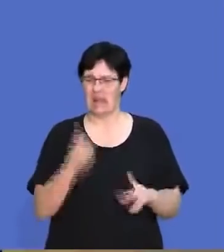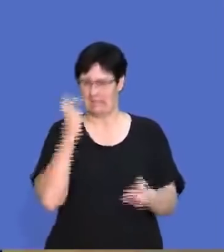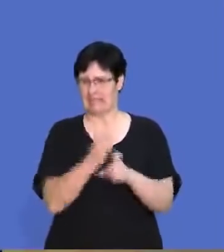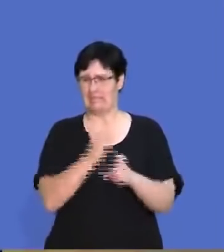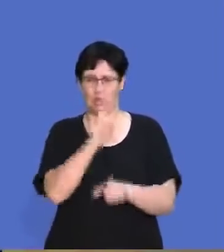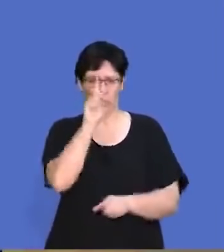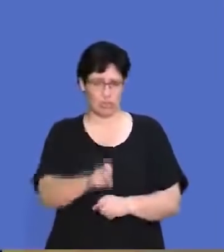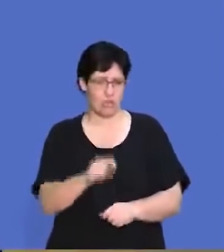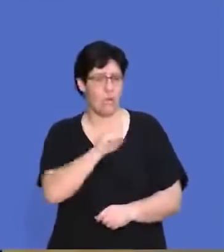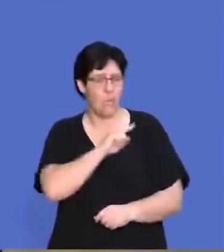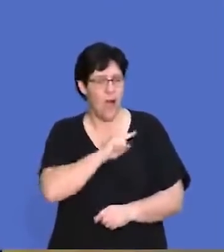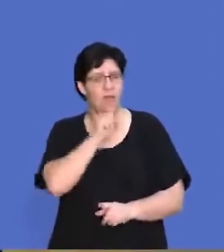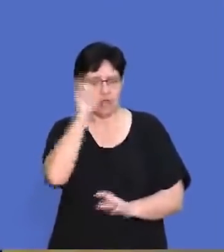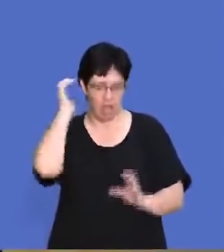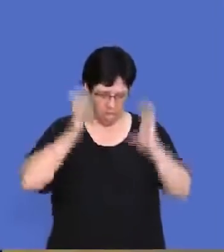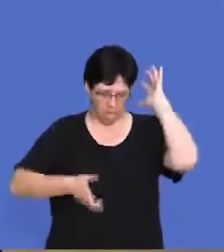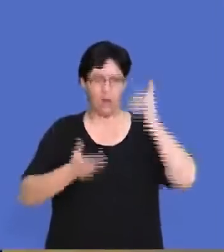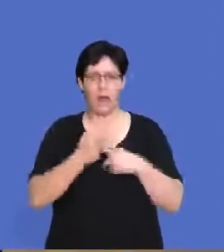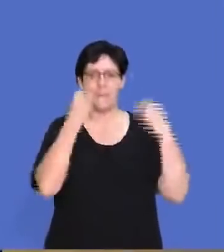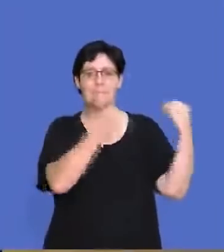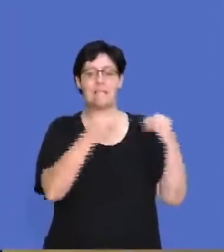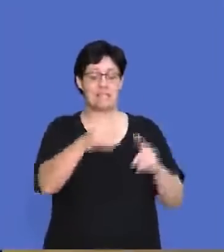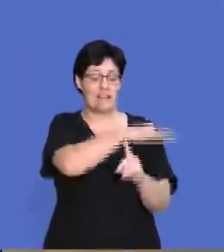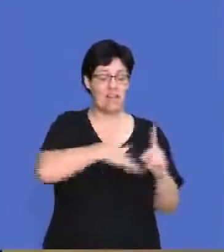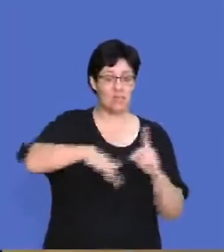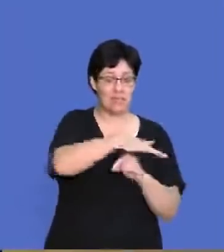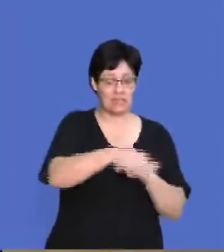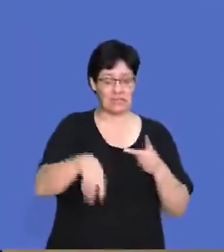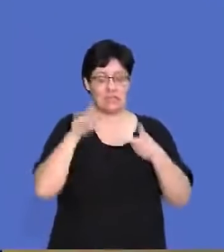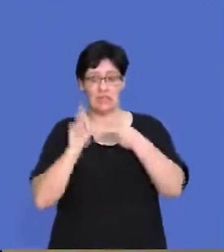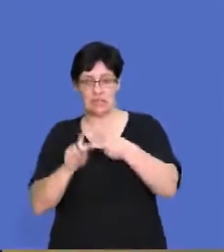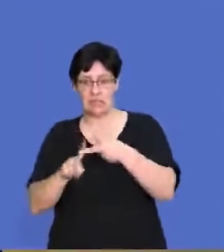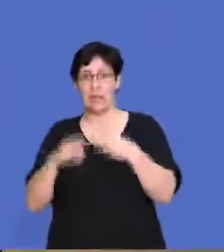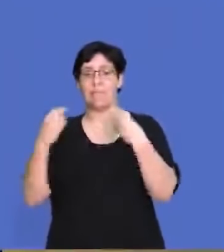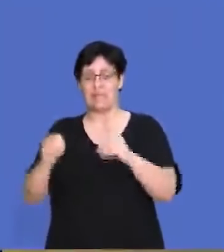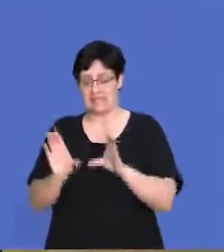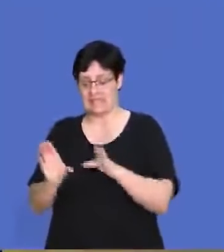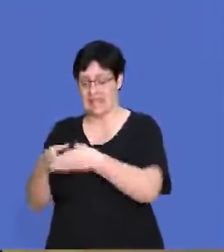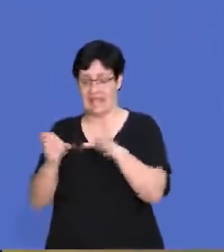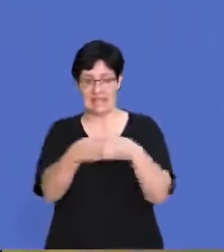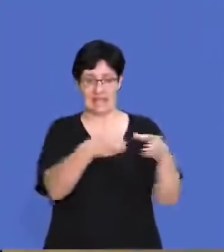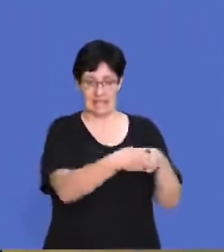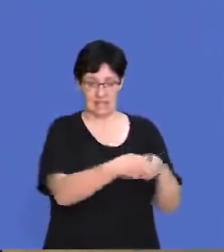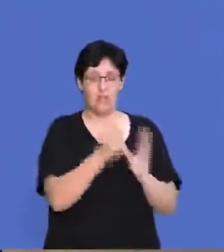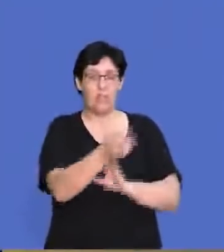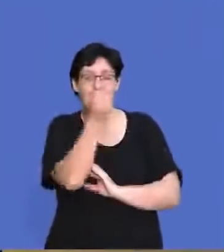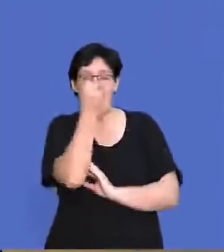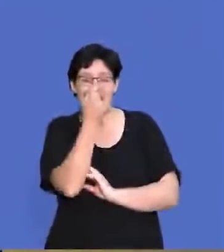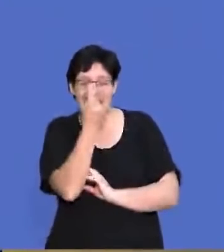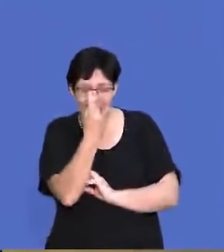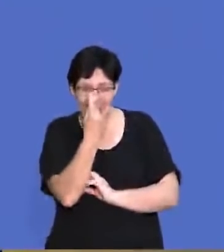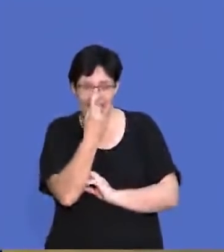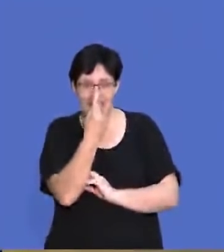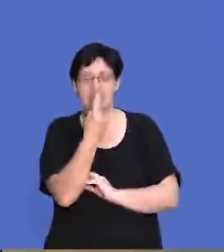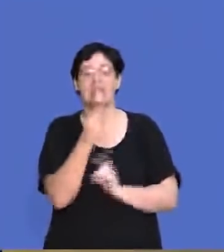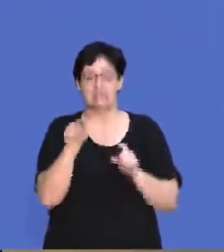question because a lot of you get confused between business environments and business sectors. So you need to make